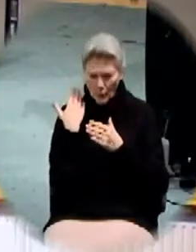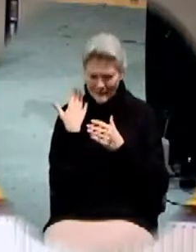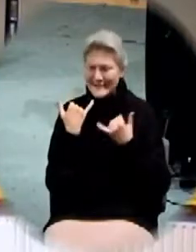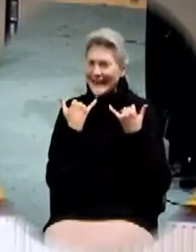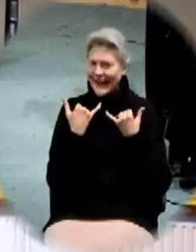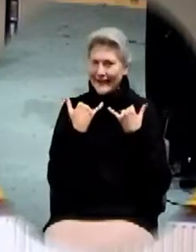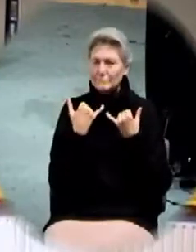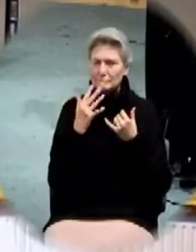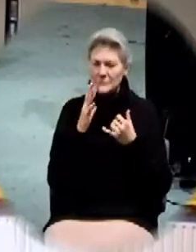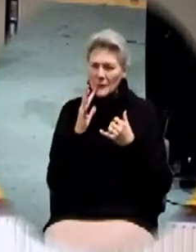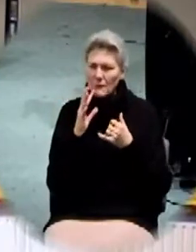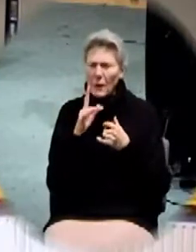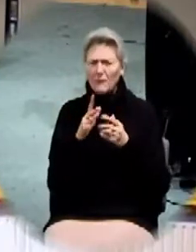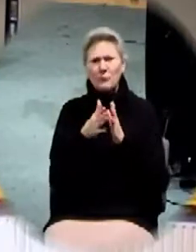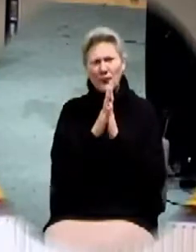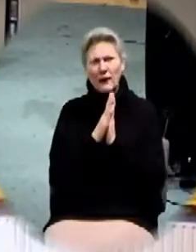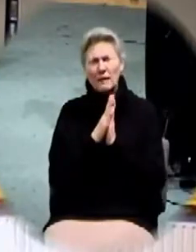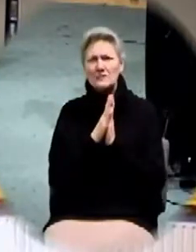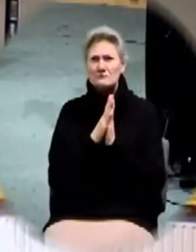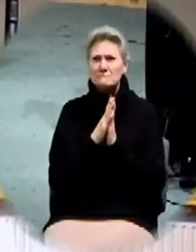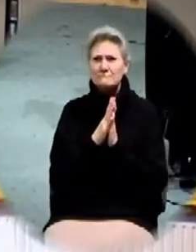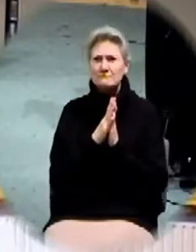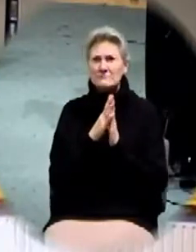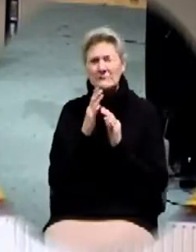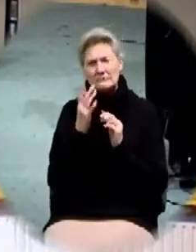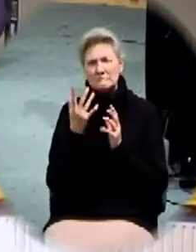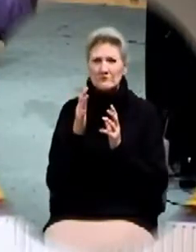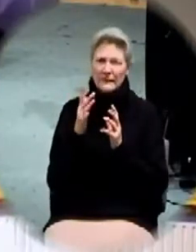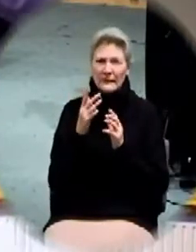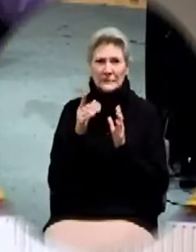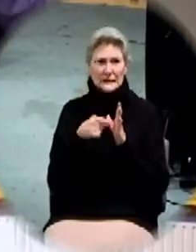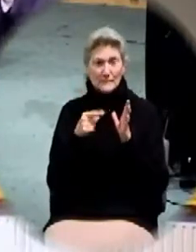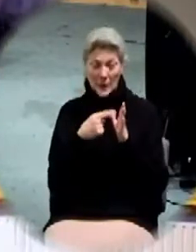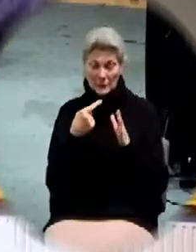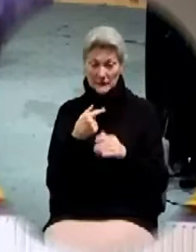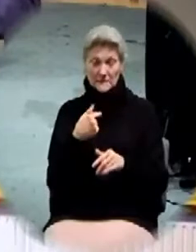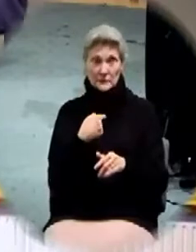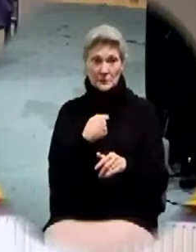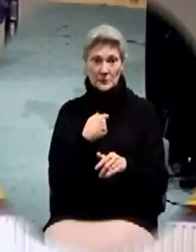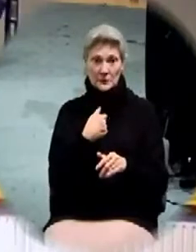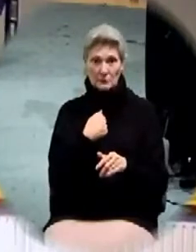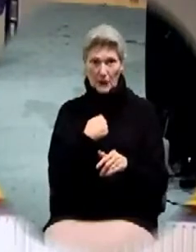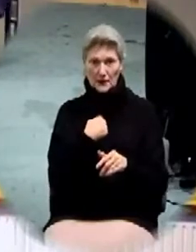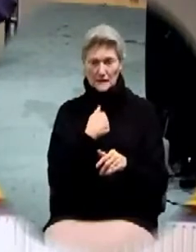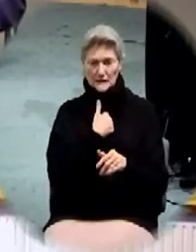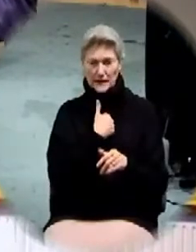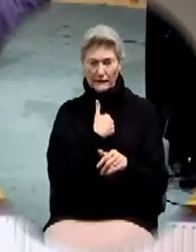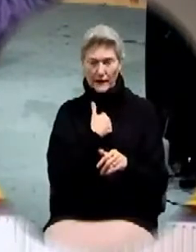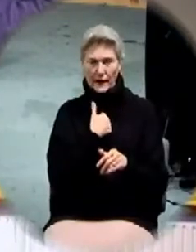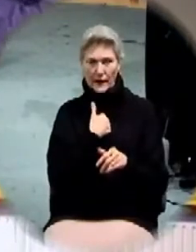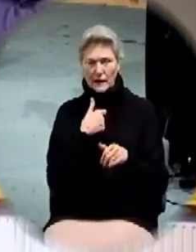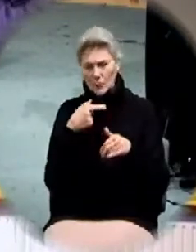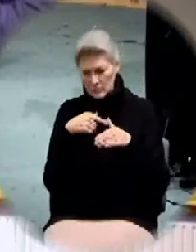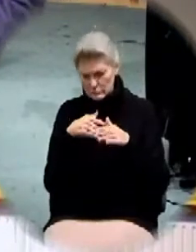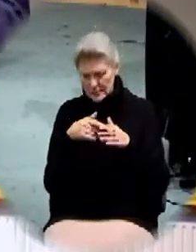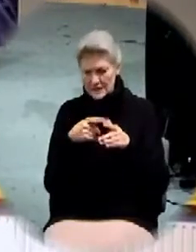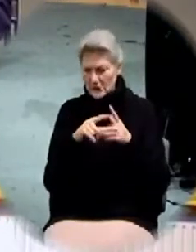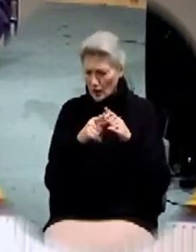talking about prayer. And I don't know, sometimes, maybe you're not like this, but sometimes when I come into a time of prayer,